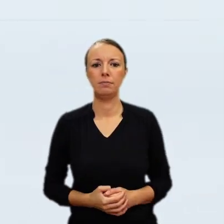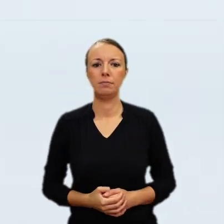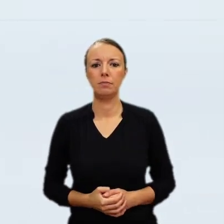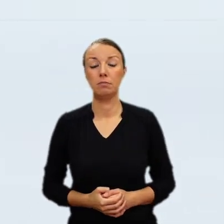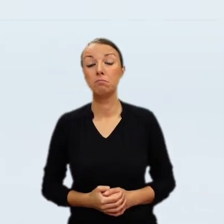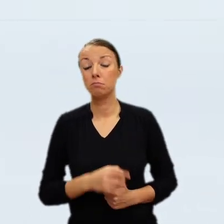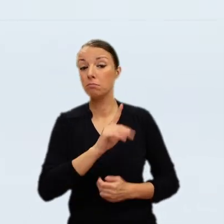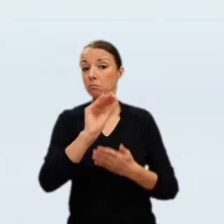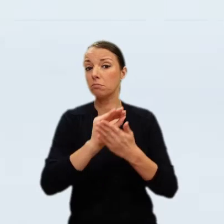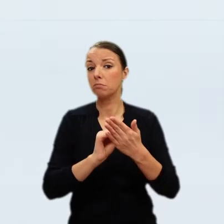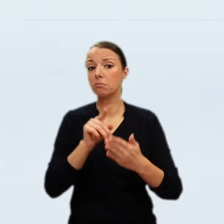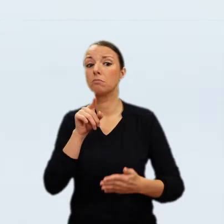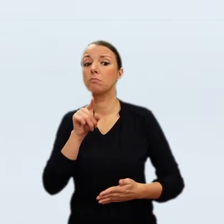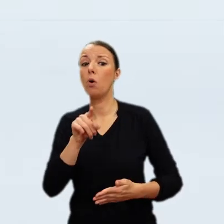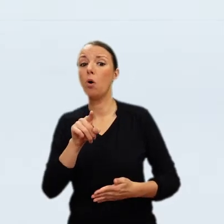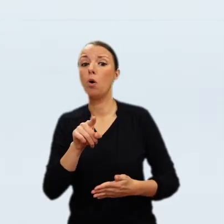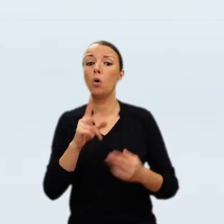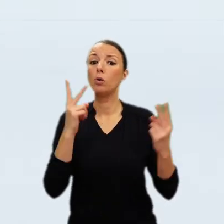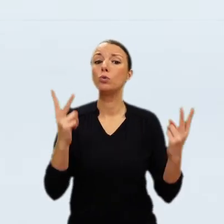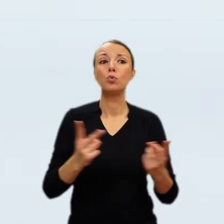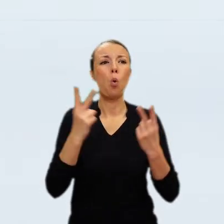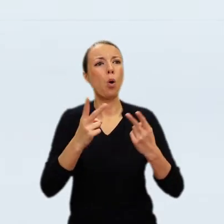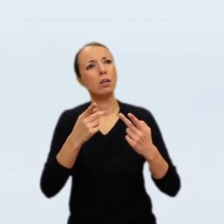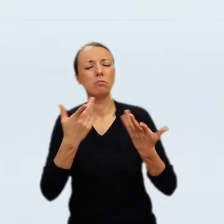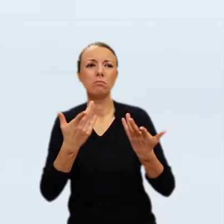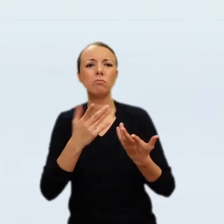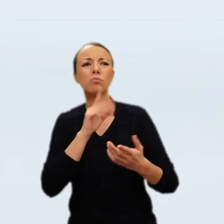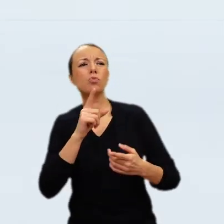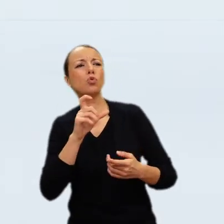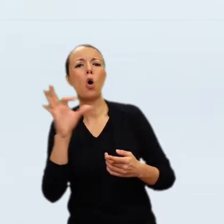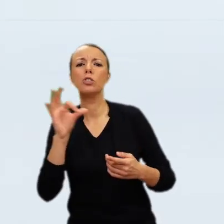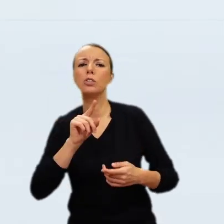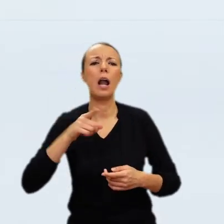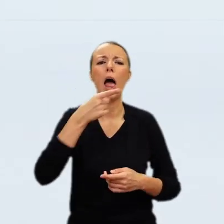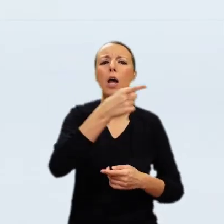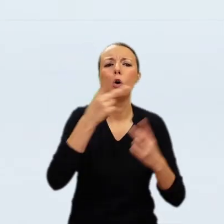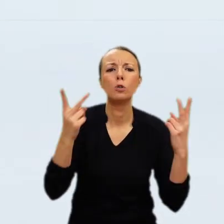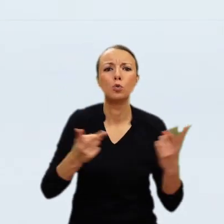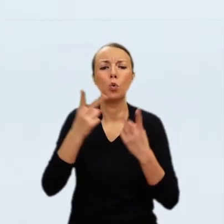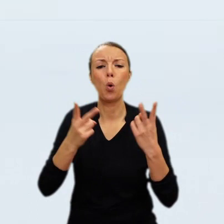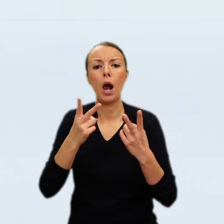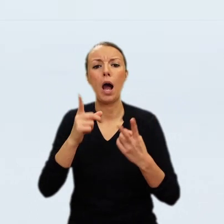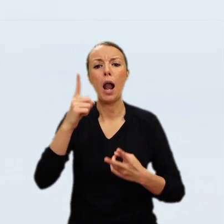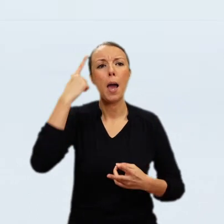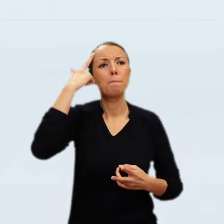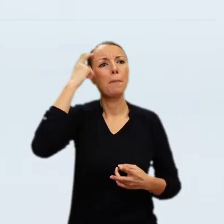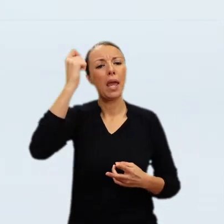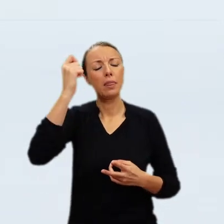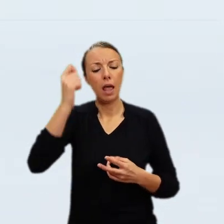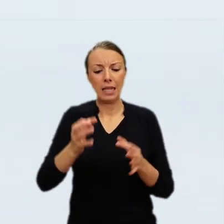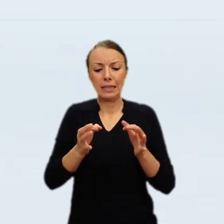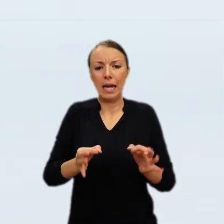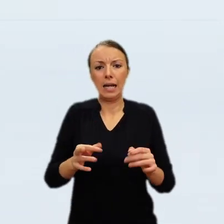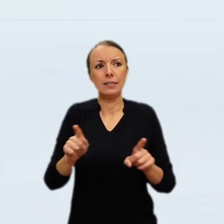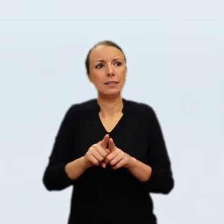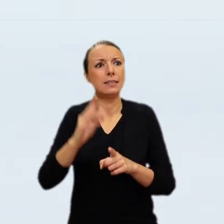the Sandomierz forest which the Tarnowski had rights to since the Middle Ages. Jan Bogdan Tarnowski had